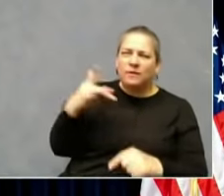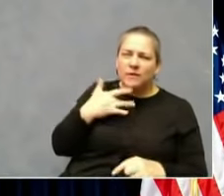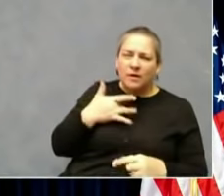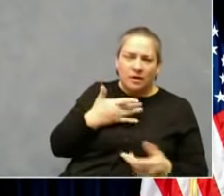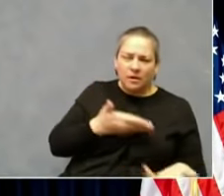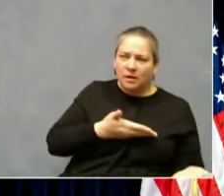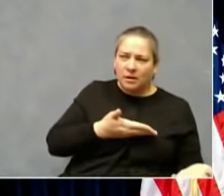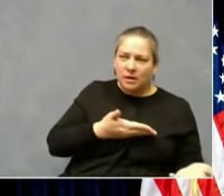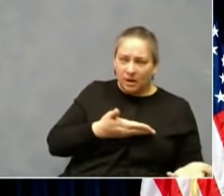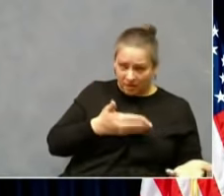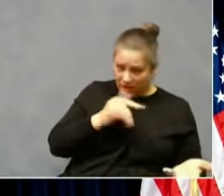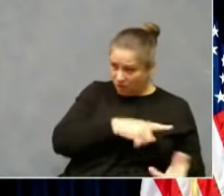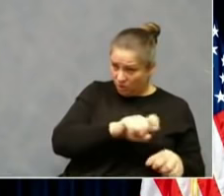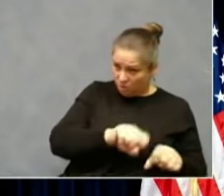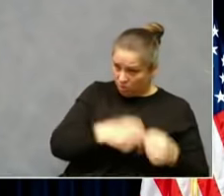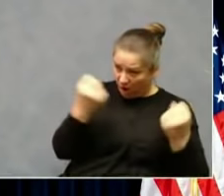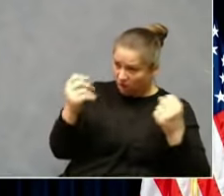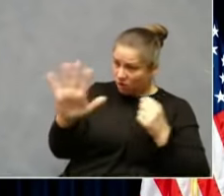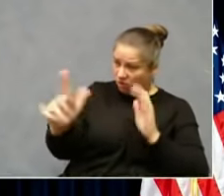breaking your executive order.